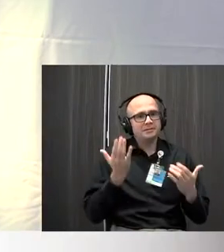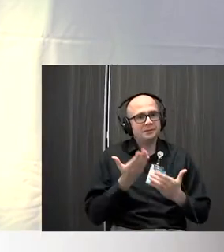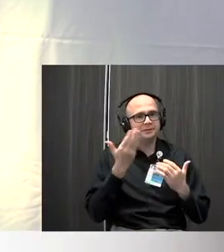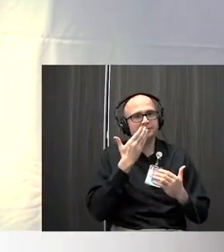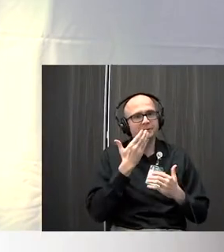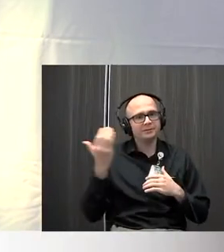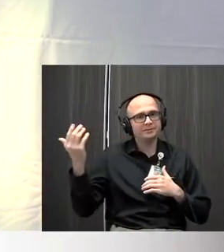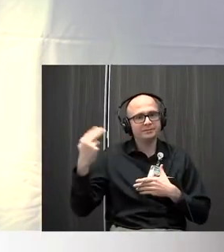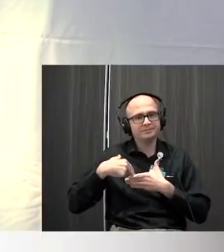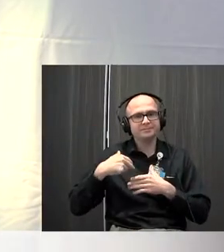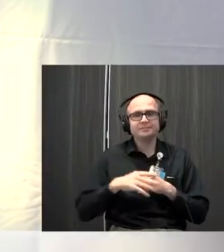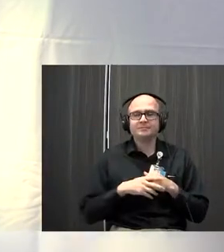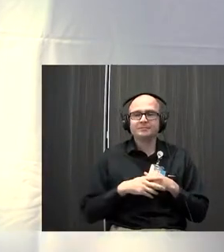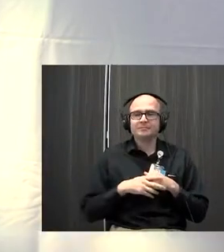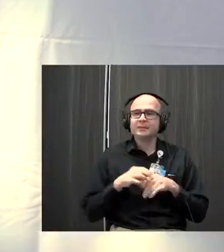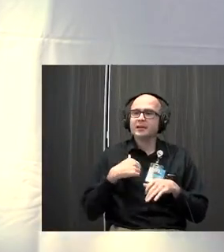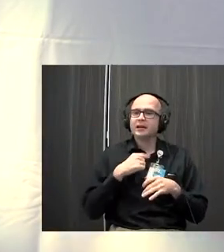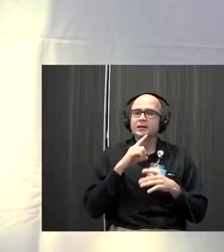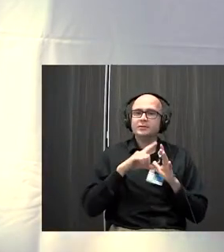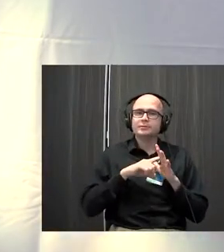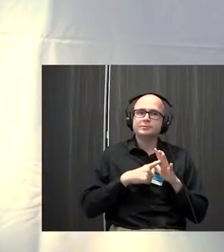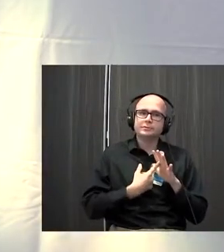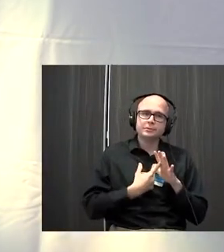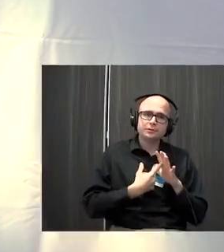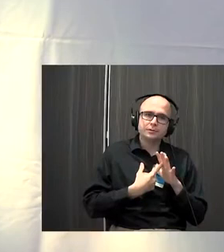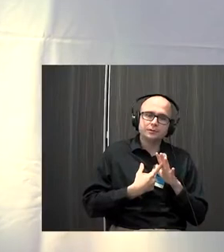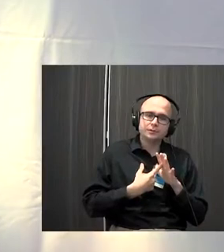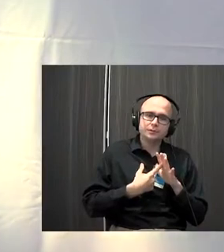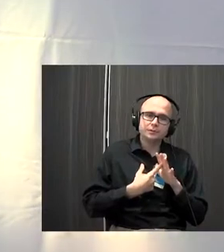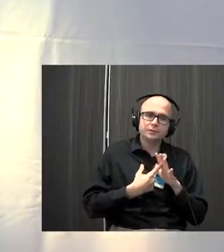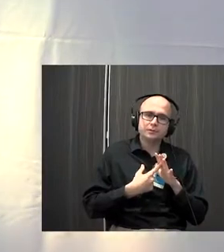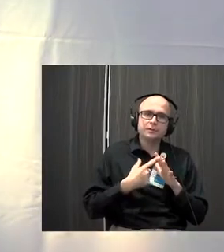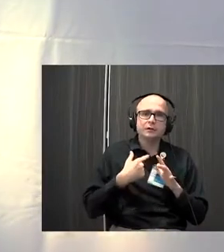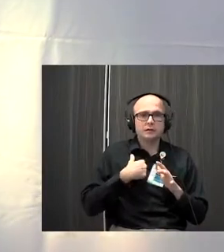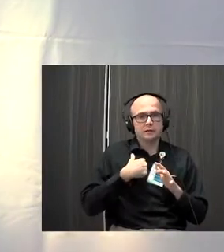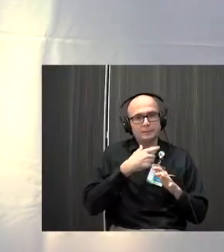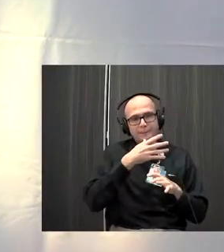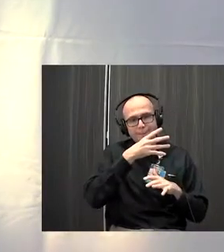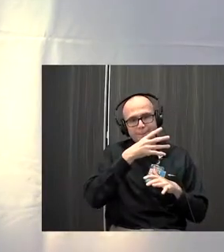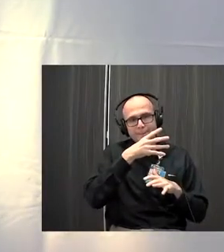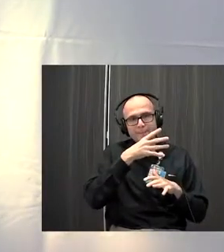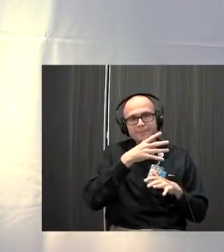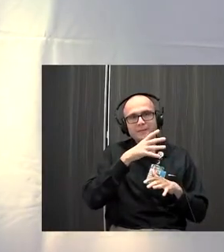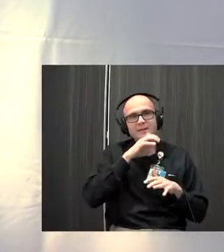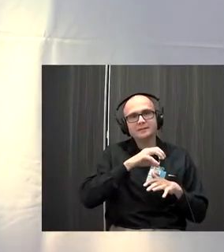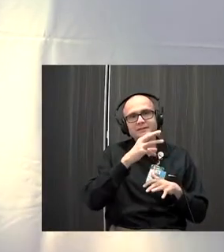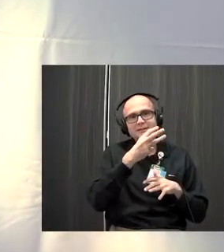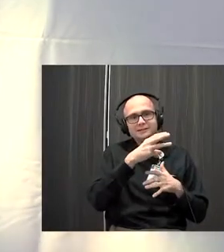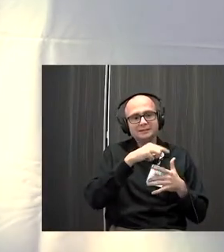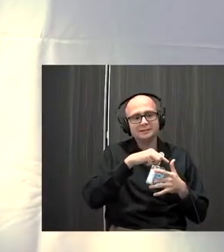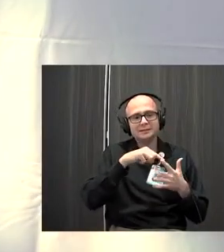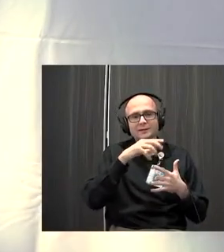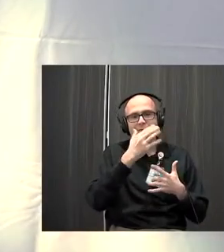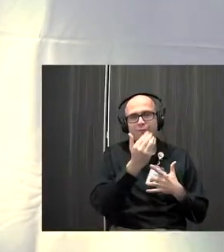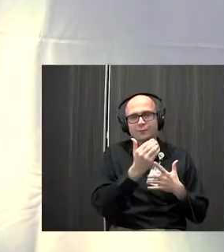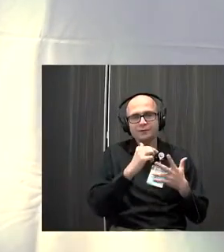for the invitation. So I will start by just saying that I am a parent. I'm a parent of a 16-, a 14-, an